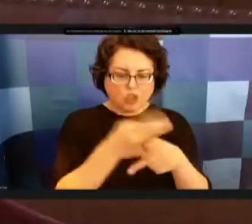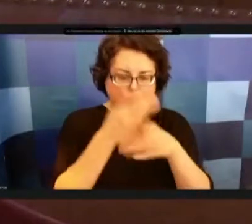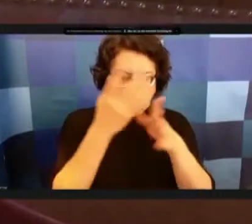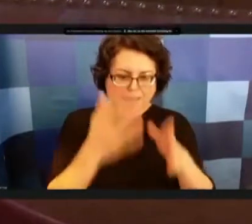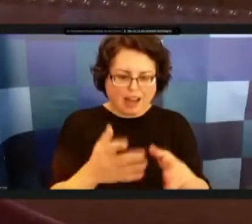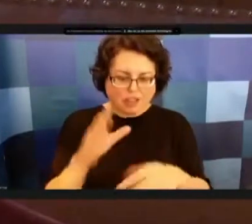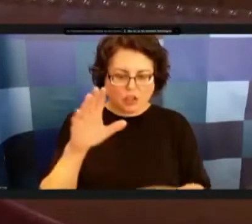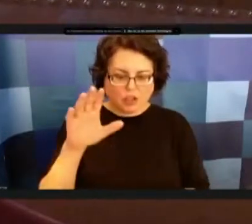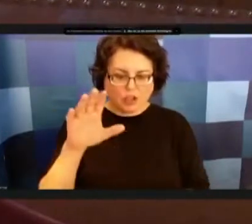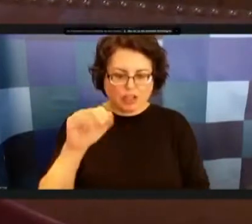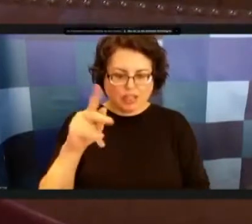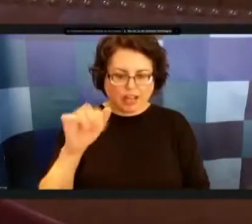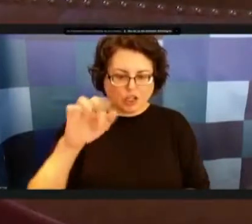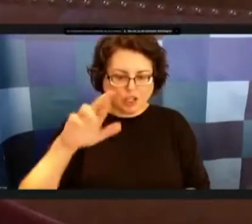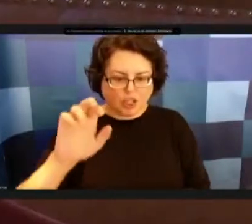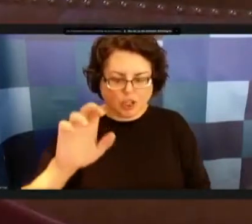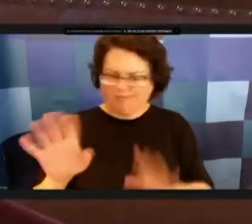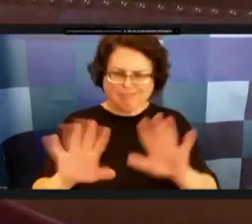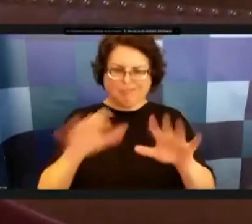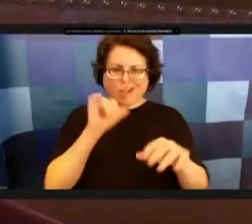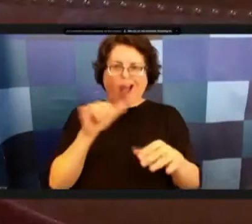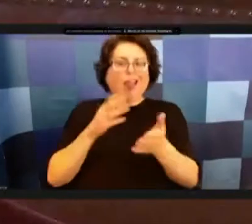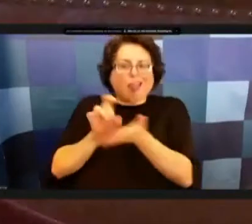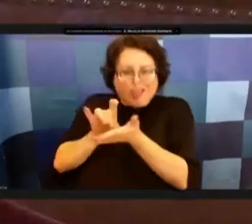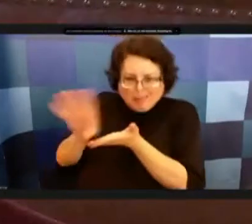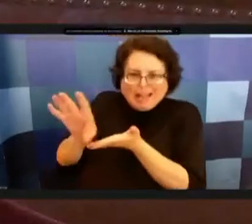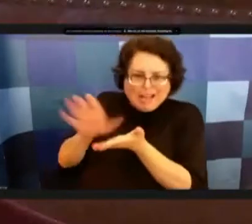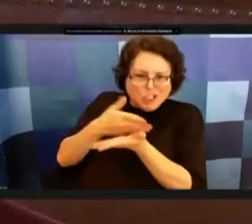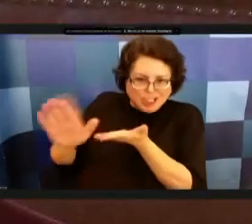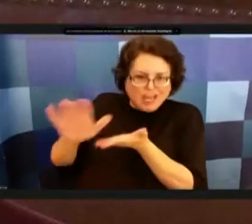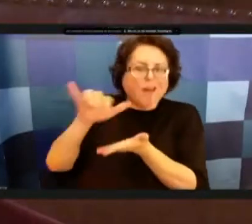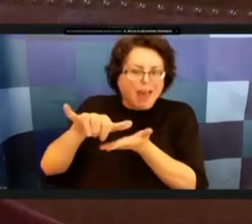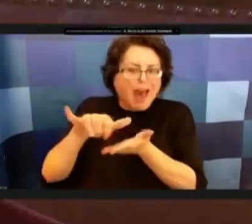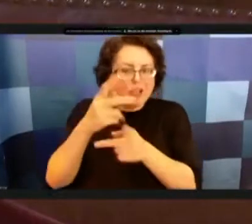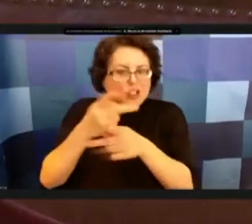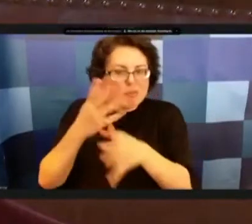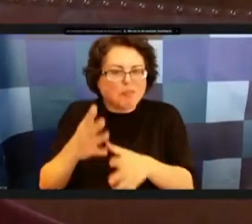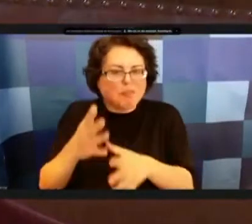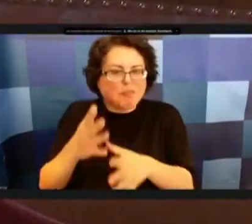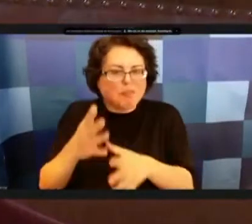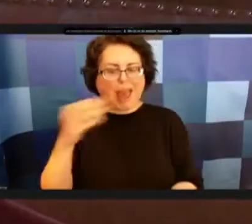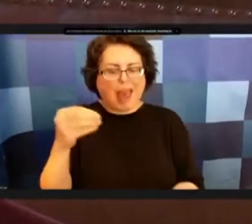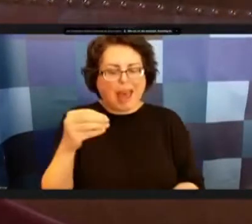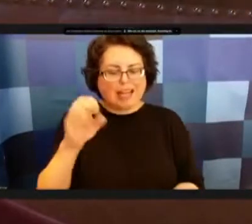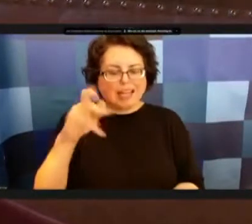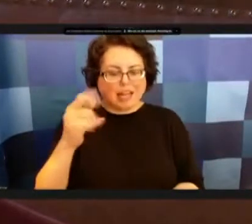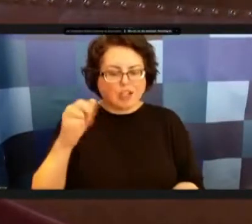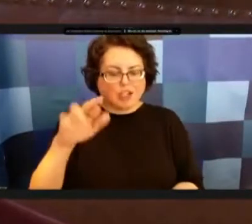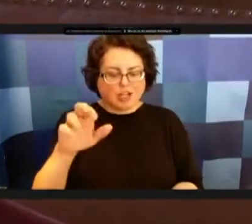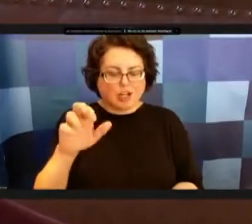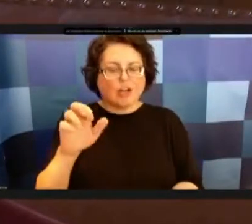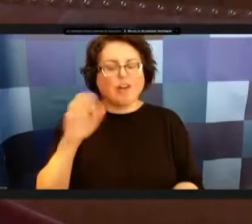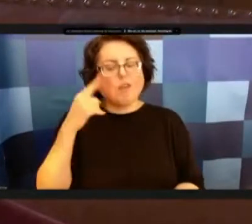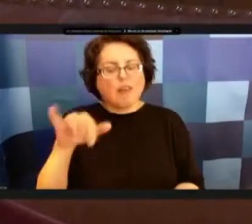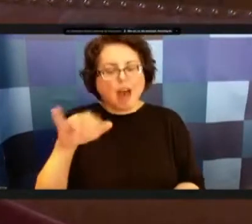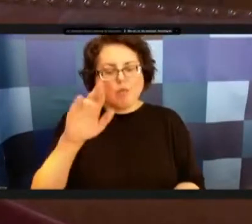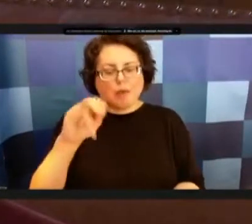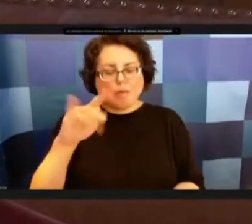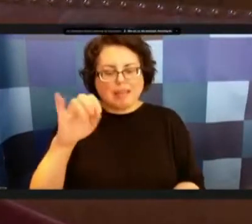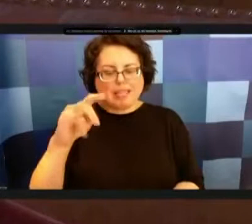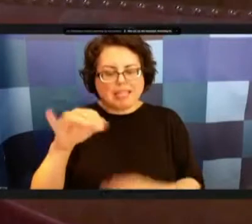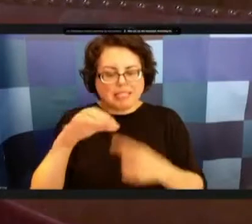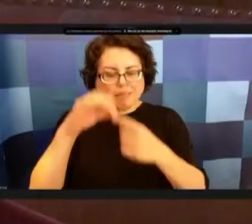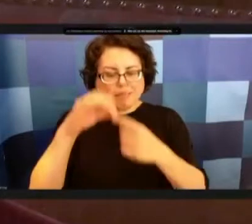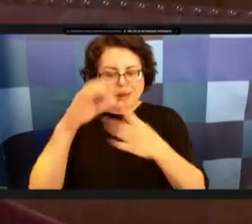oh not the addition the elimination of a supervisor of cashiers um remittance specialist is also uh